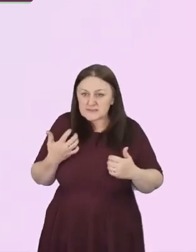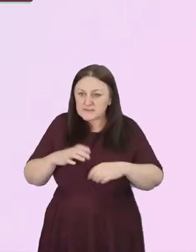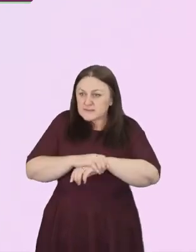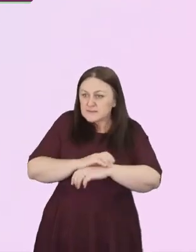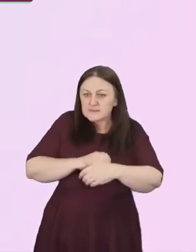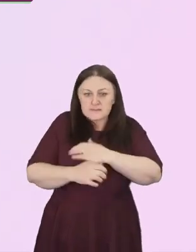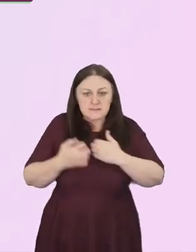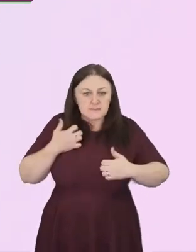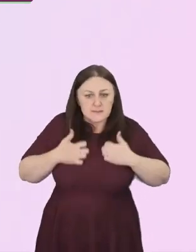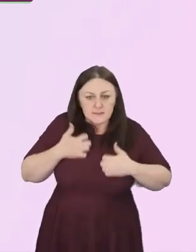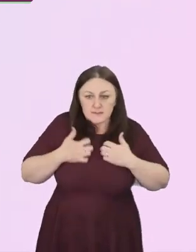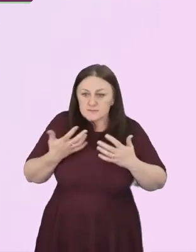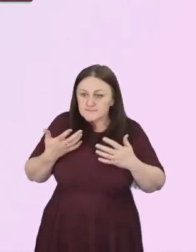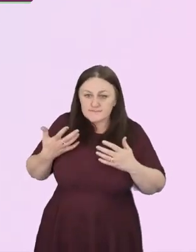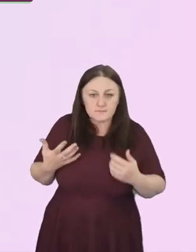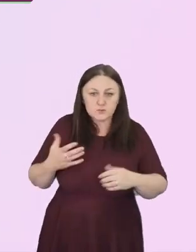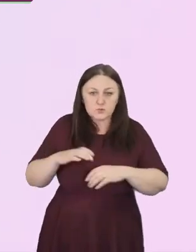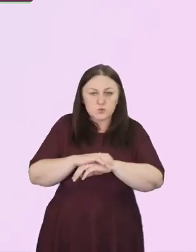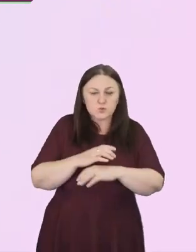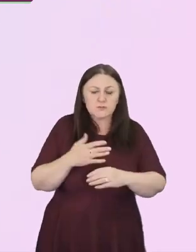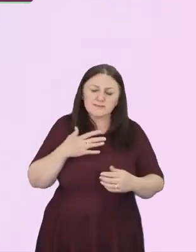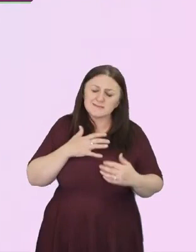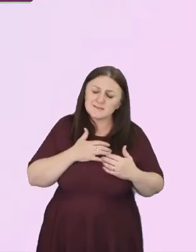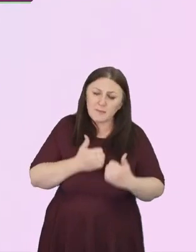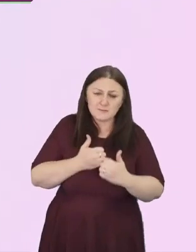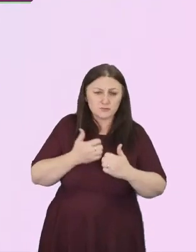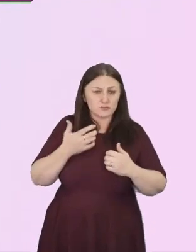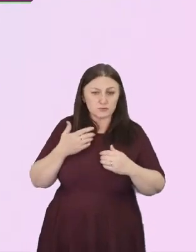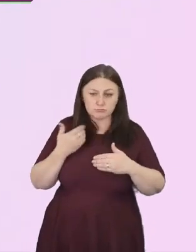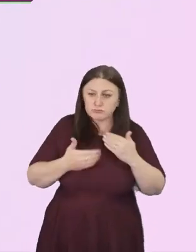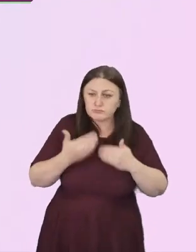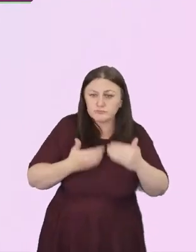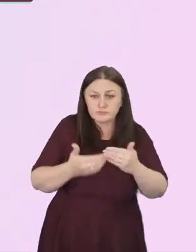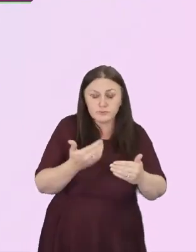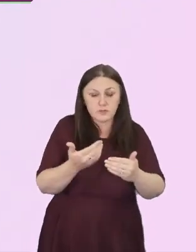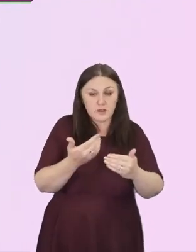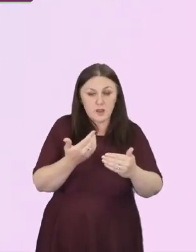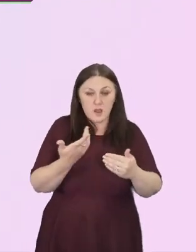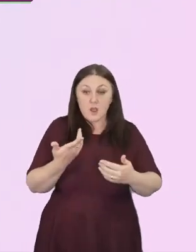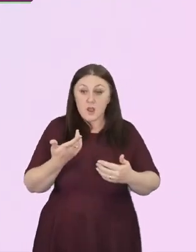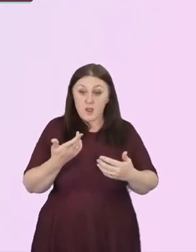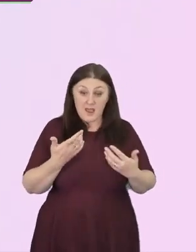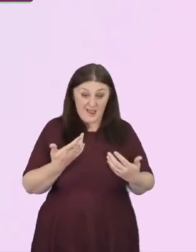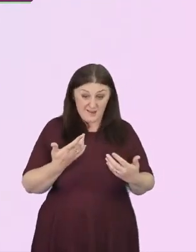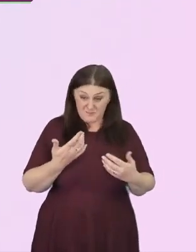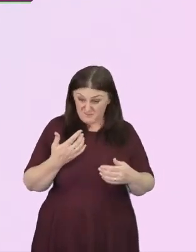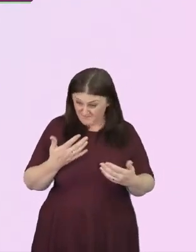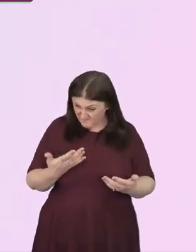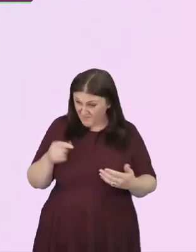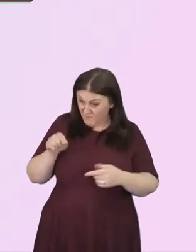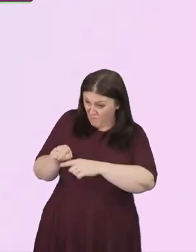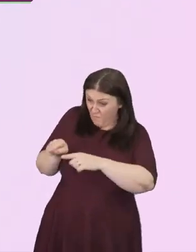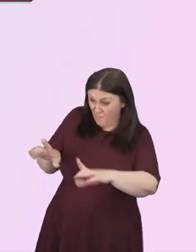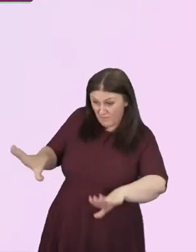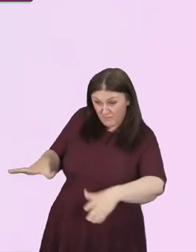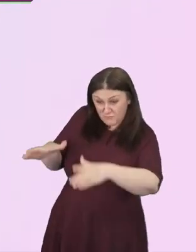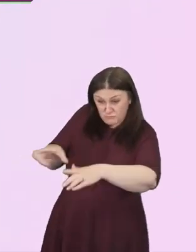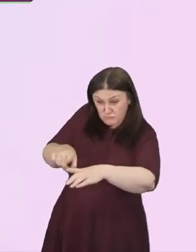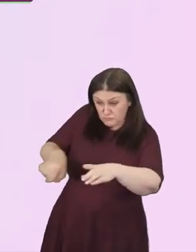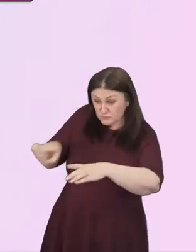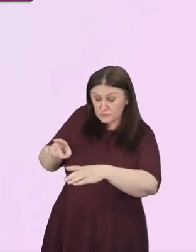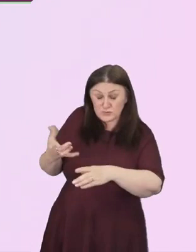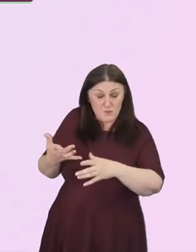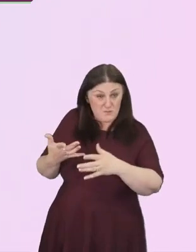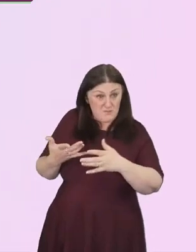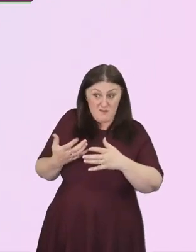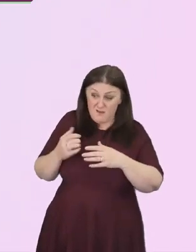empathic urge. And a year on, there's possibly even greater pain and frustration. So